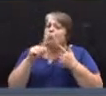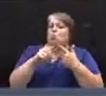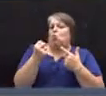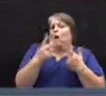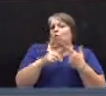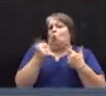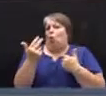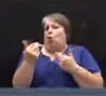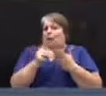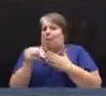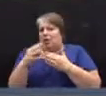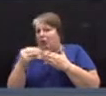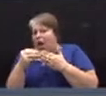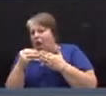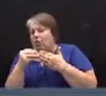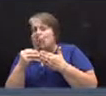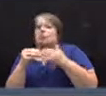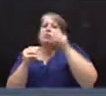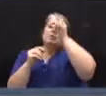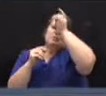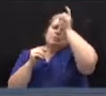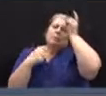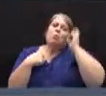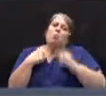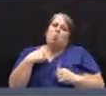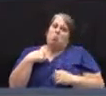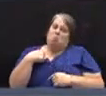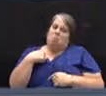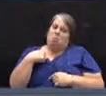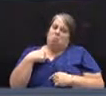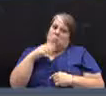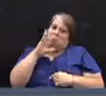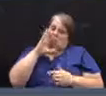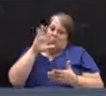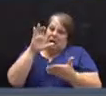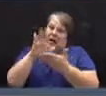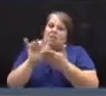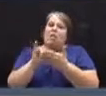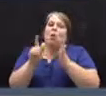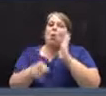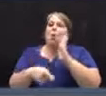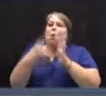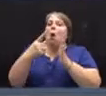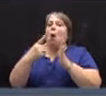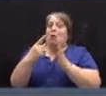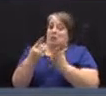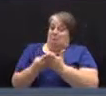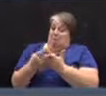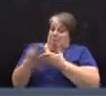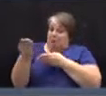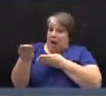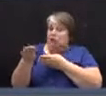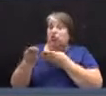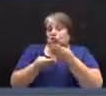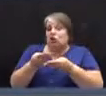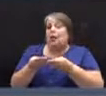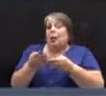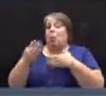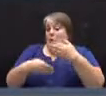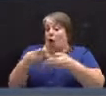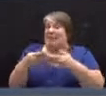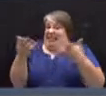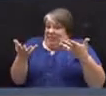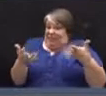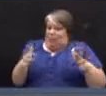And we anticipate, once this budget process is concluded, that we will